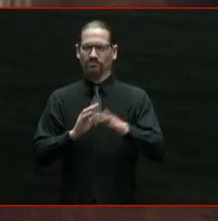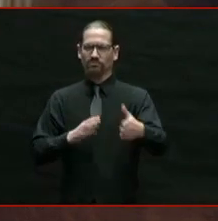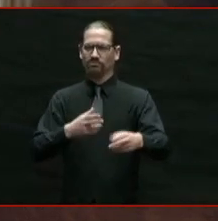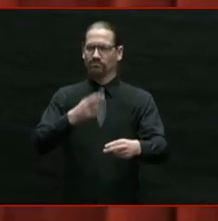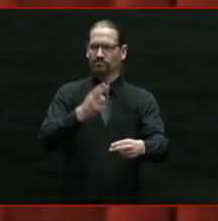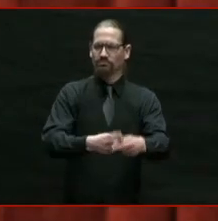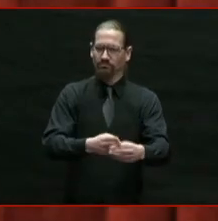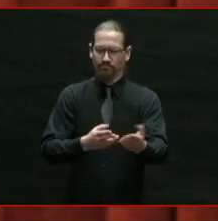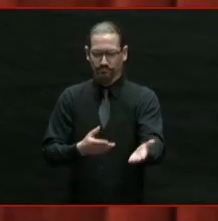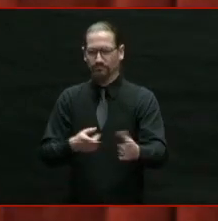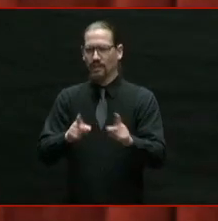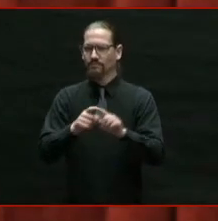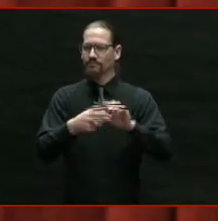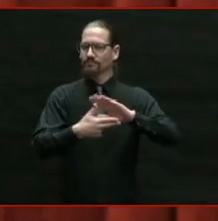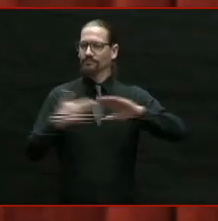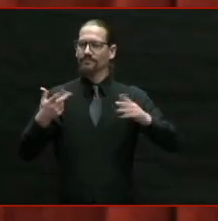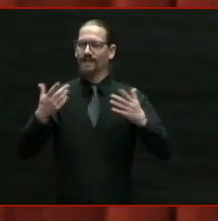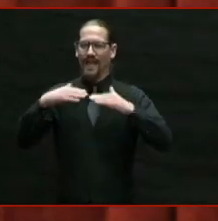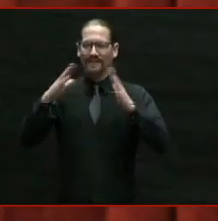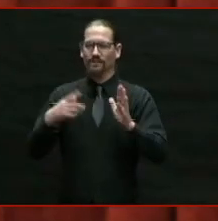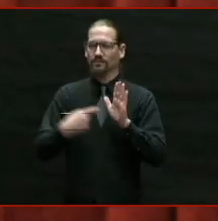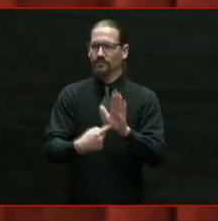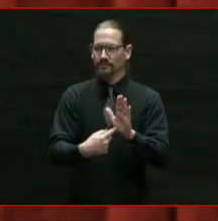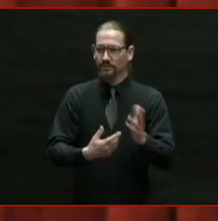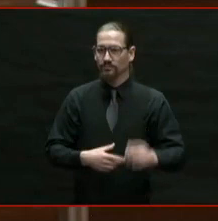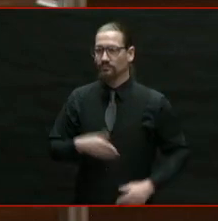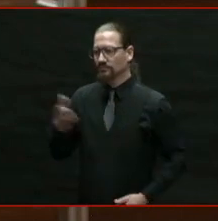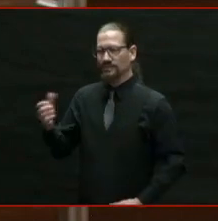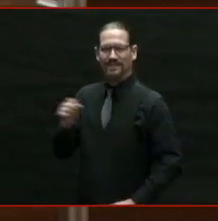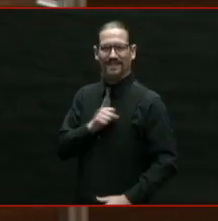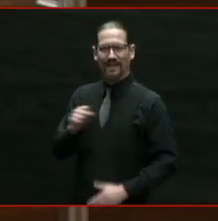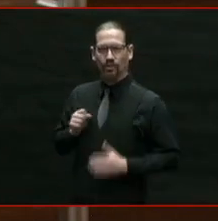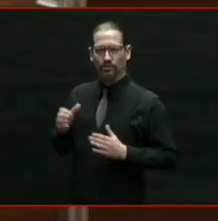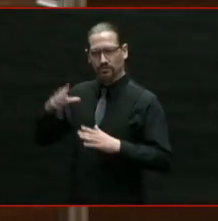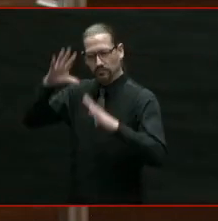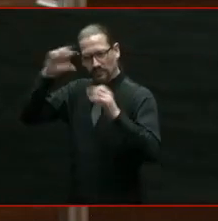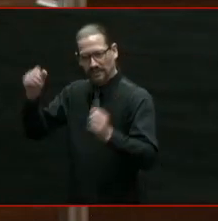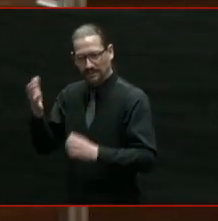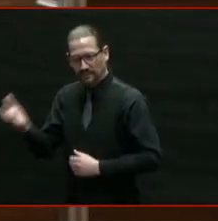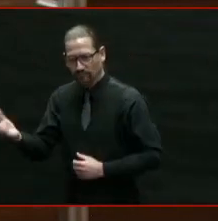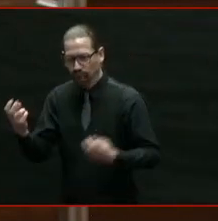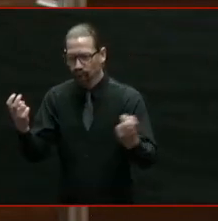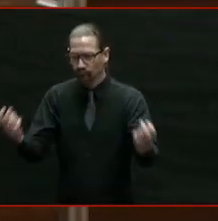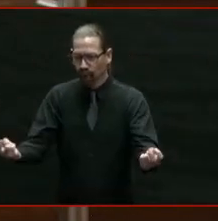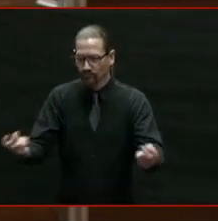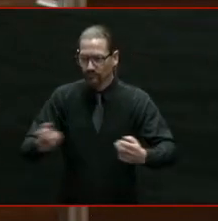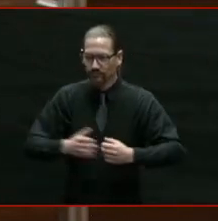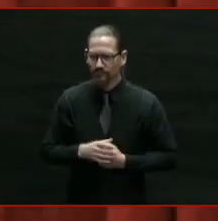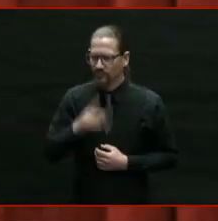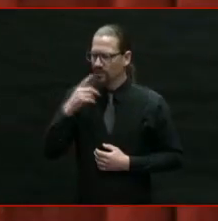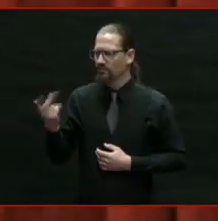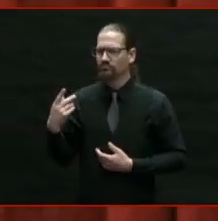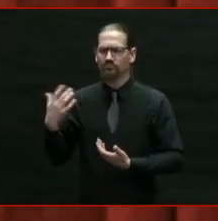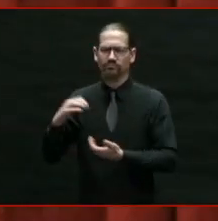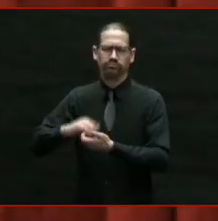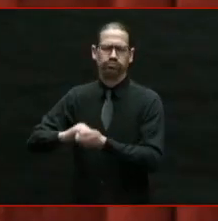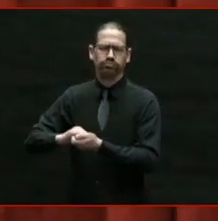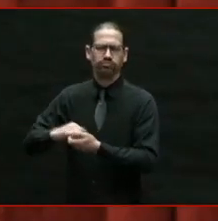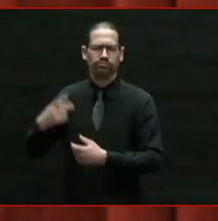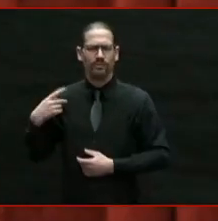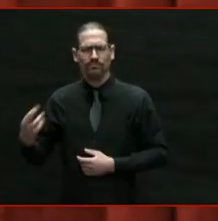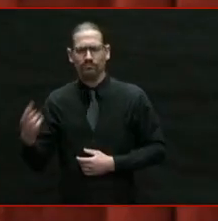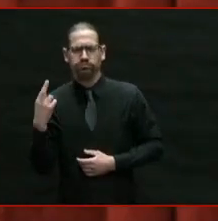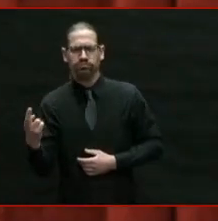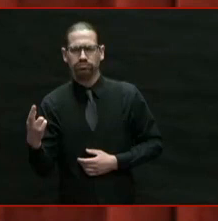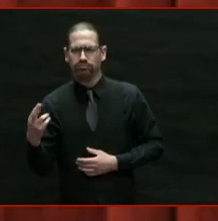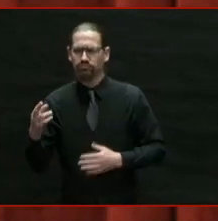Senate President Ruggiero, my great partner and friend, and